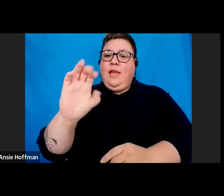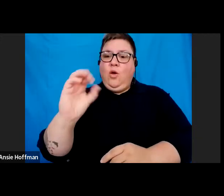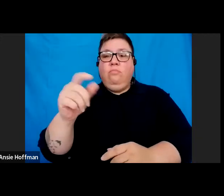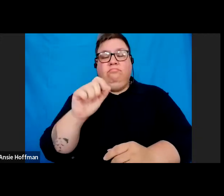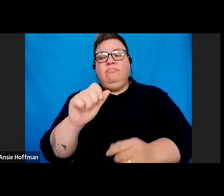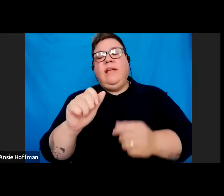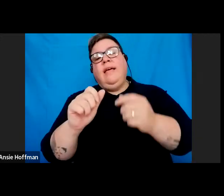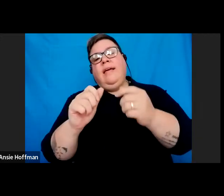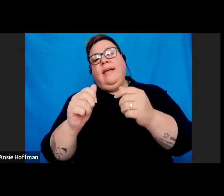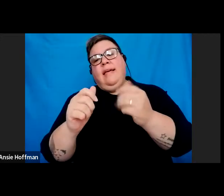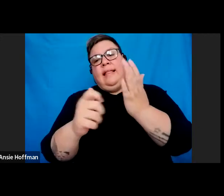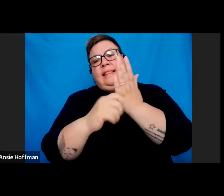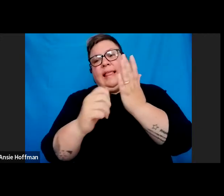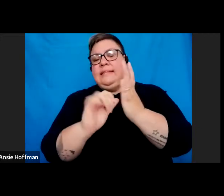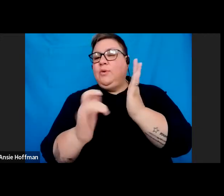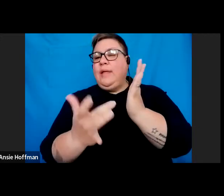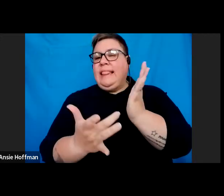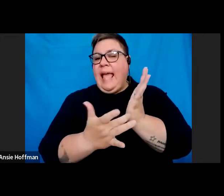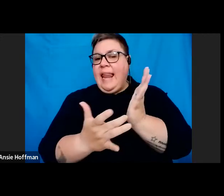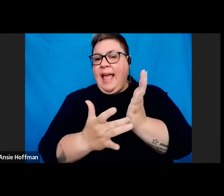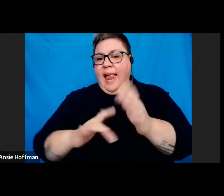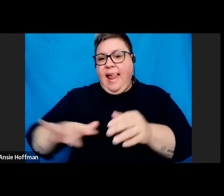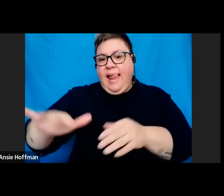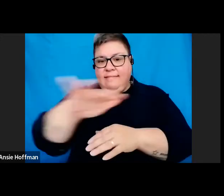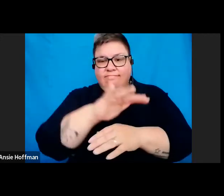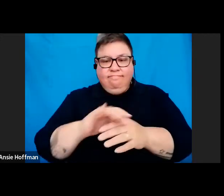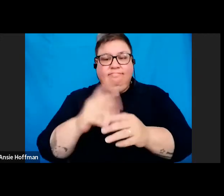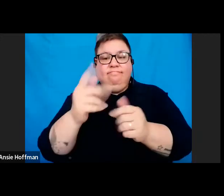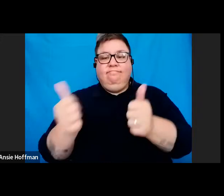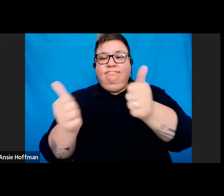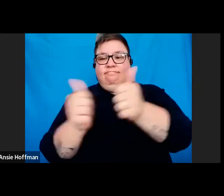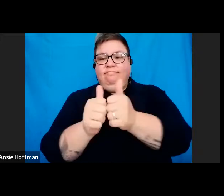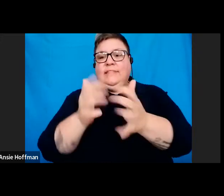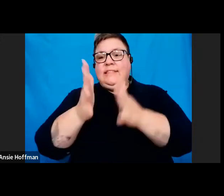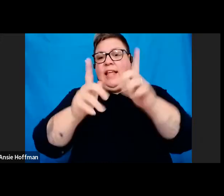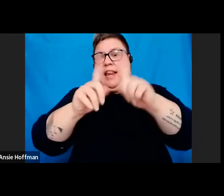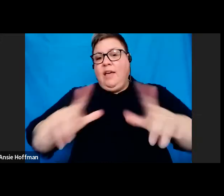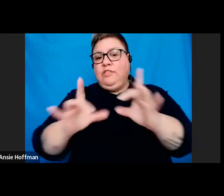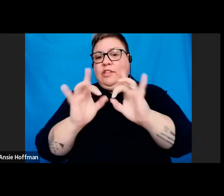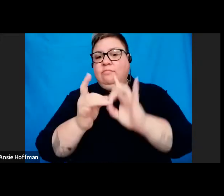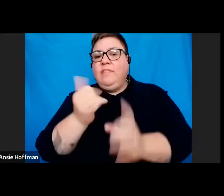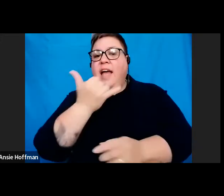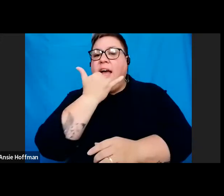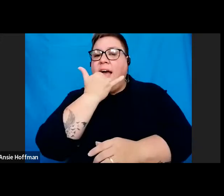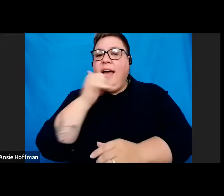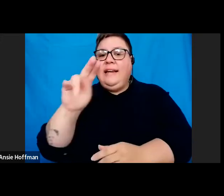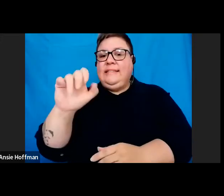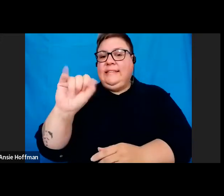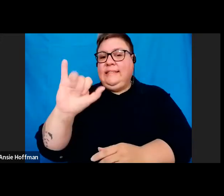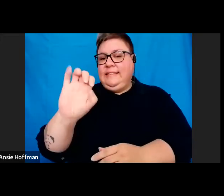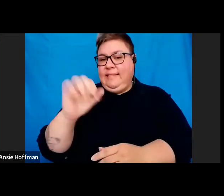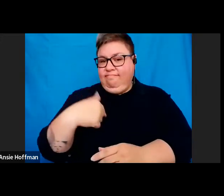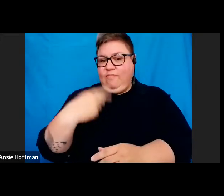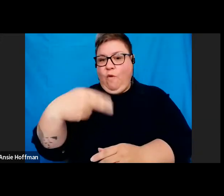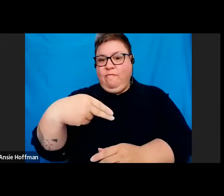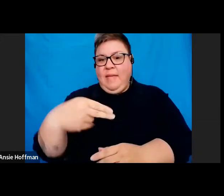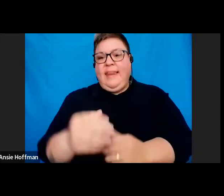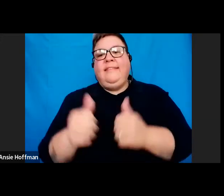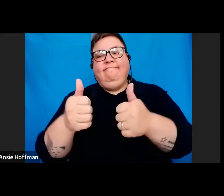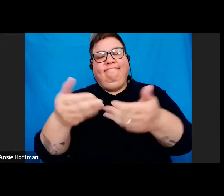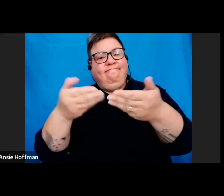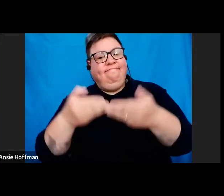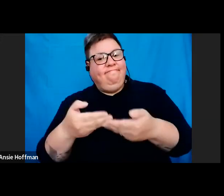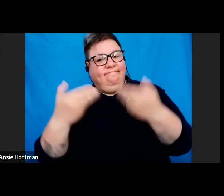Academy Technical. I'm also joined by our sign language interpreter, Ansi Wolfman. Ladies and gentlemen,